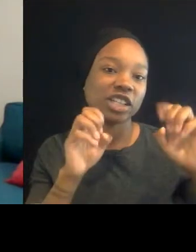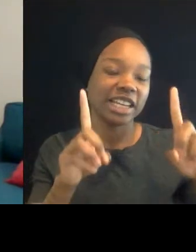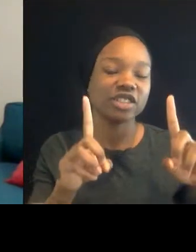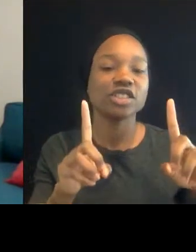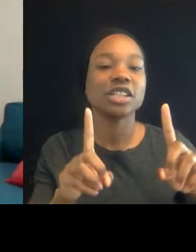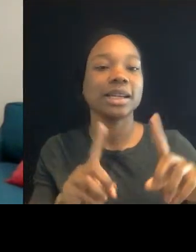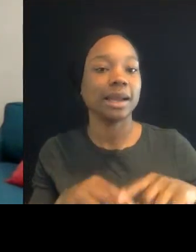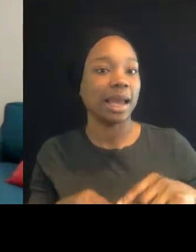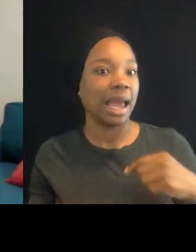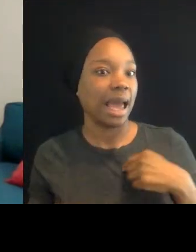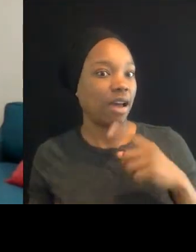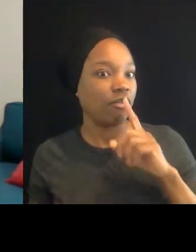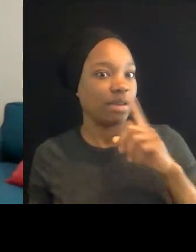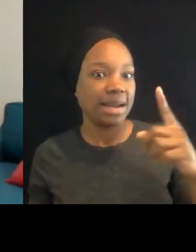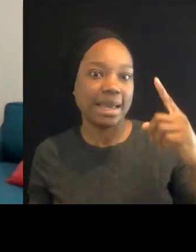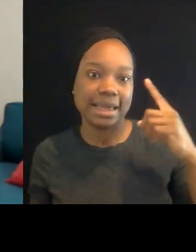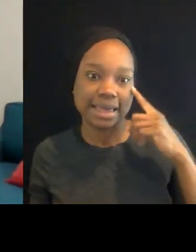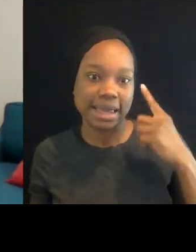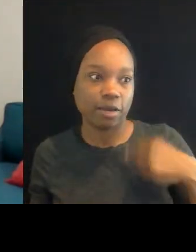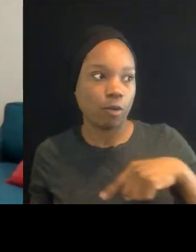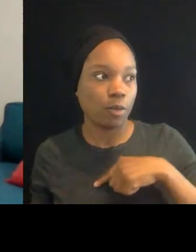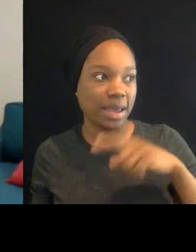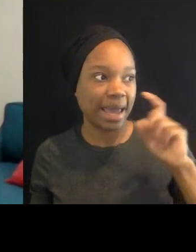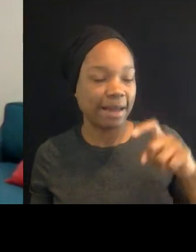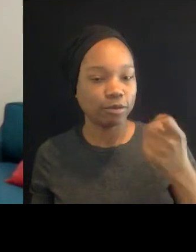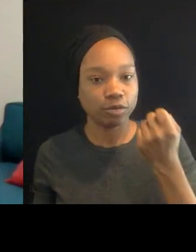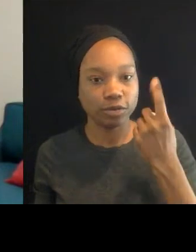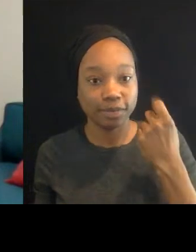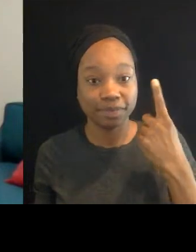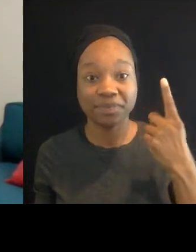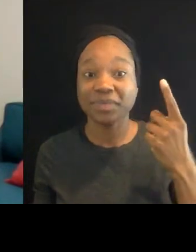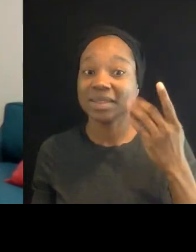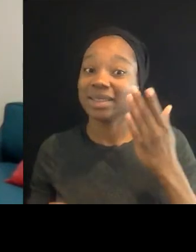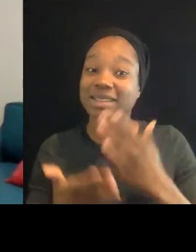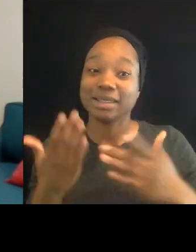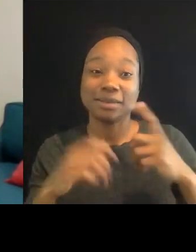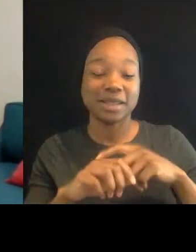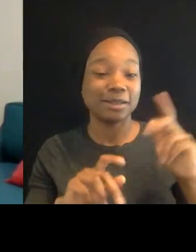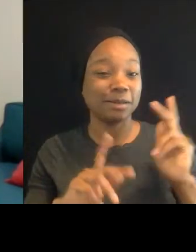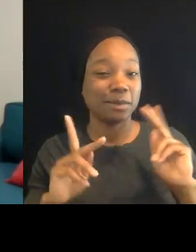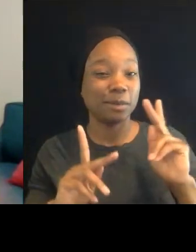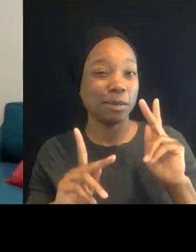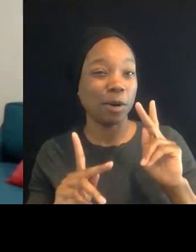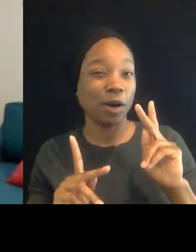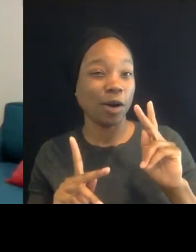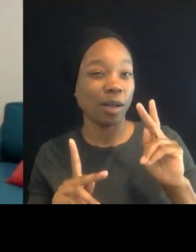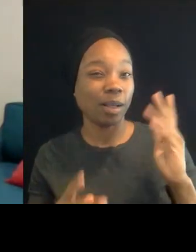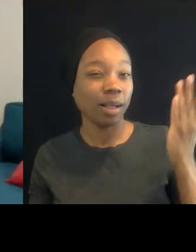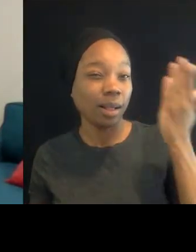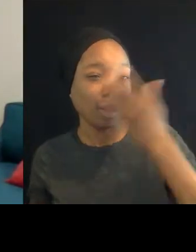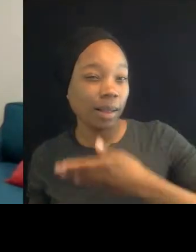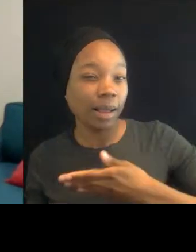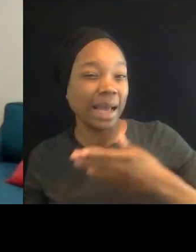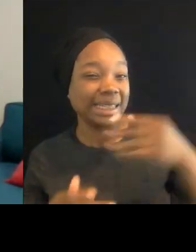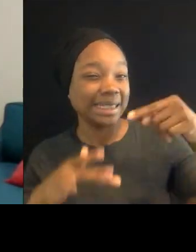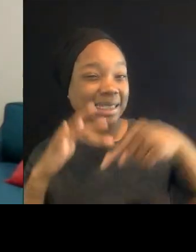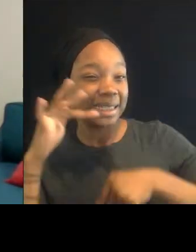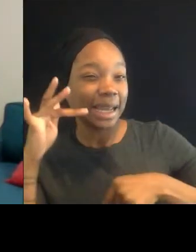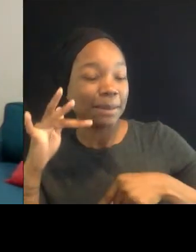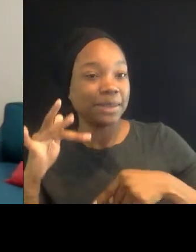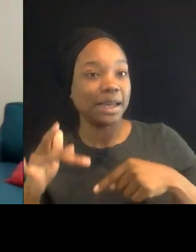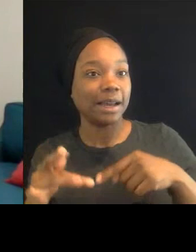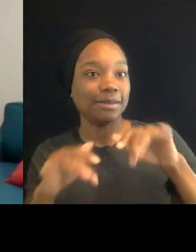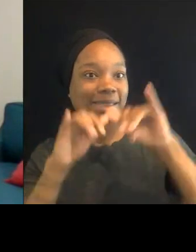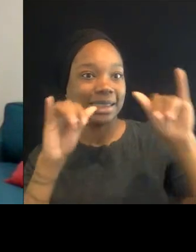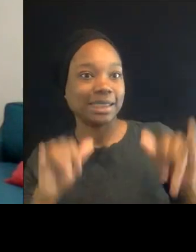to understand, and I think that sometimes people don't understand the depth of systemic racism and white supremacy in this country.